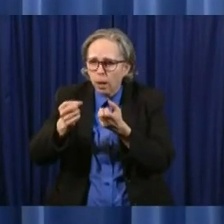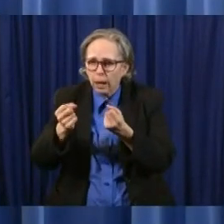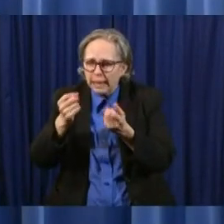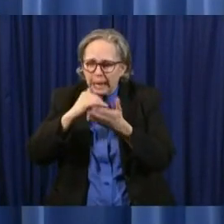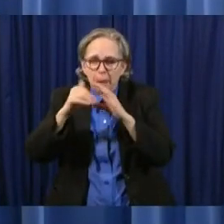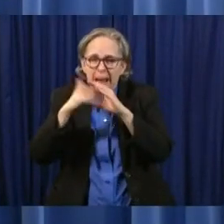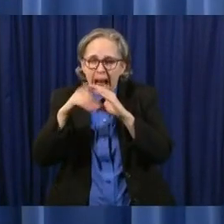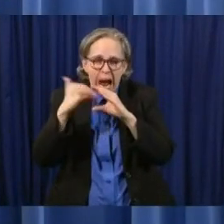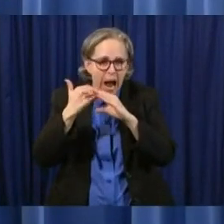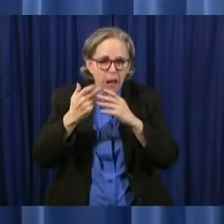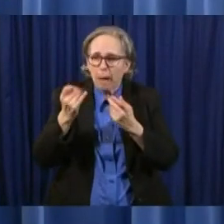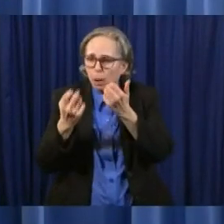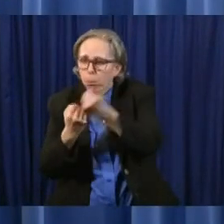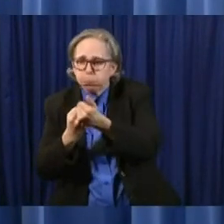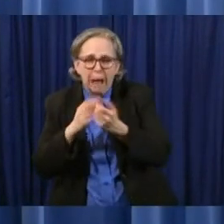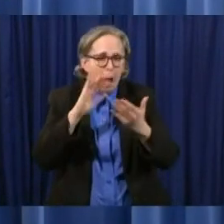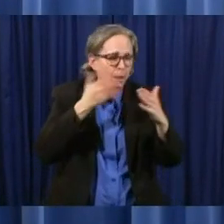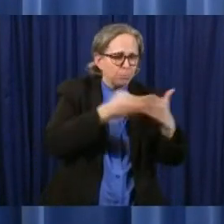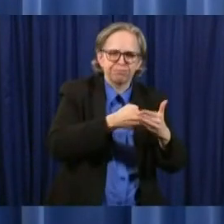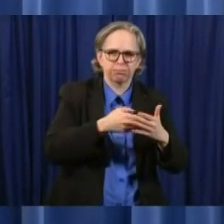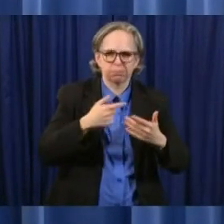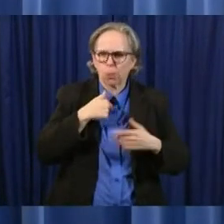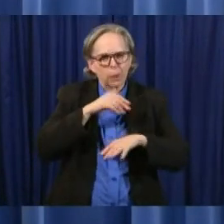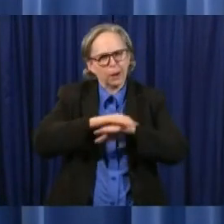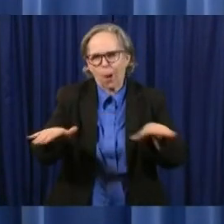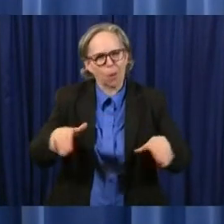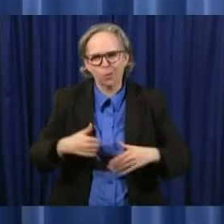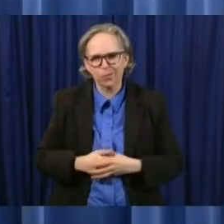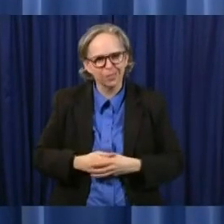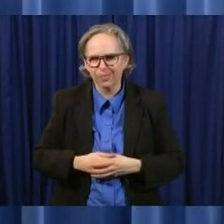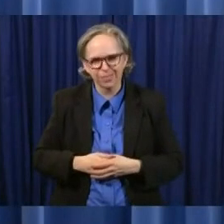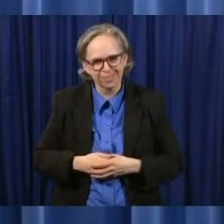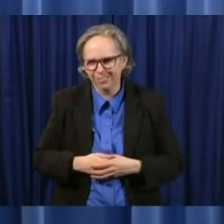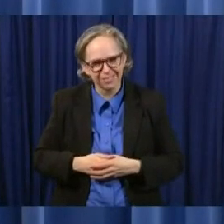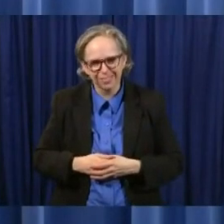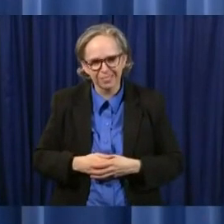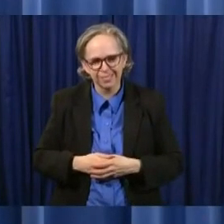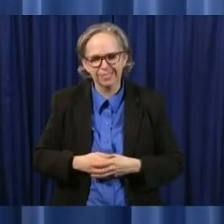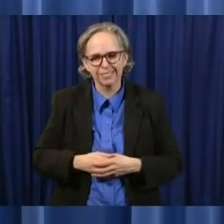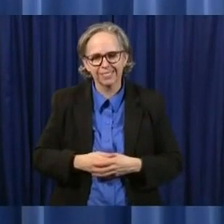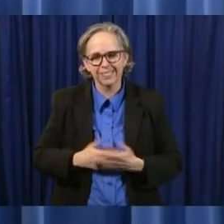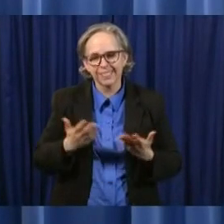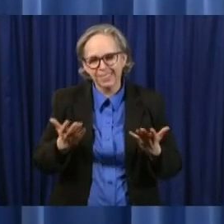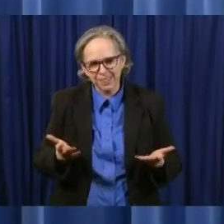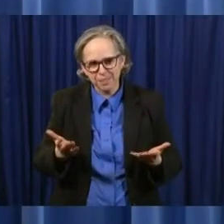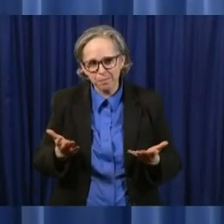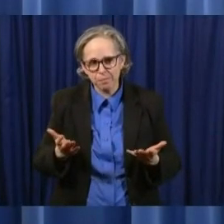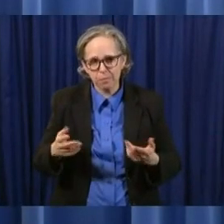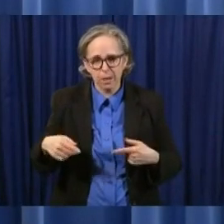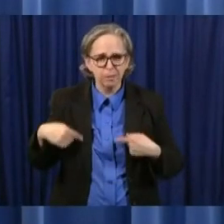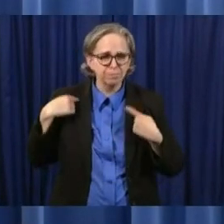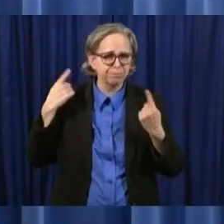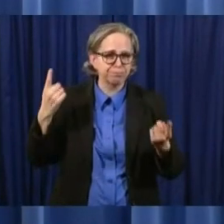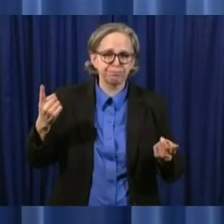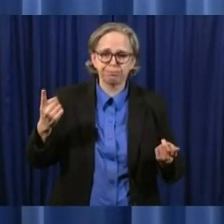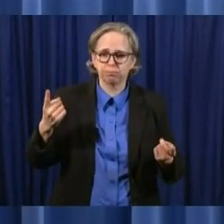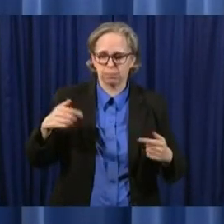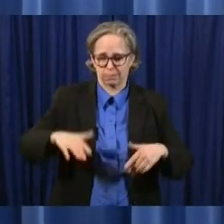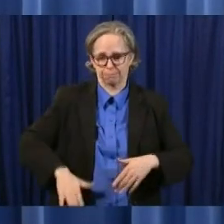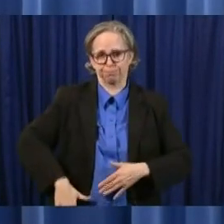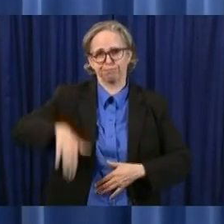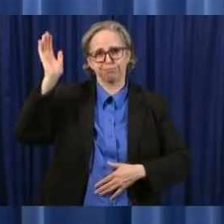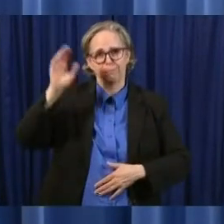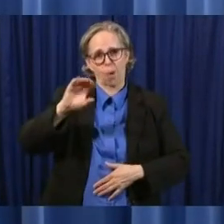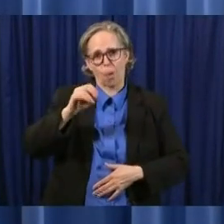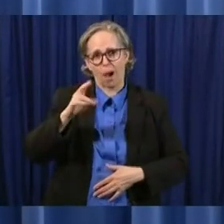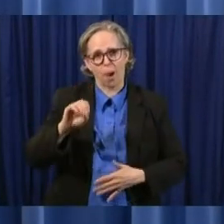uh but you know i've lived my whole life in ohio i'm